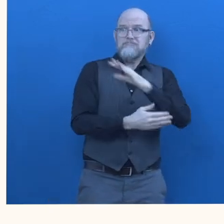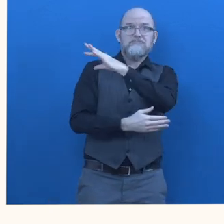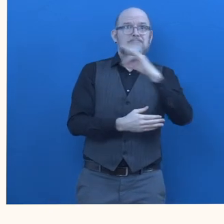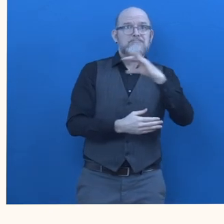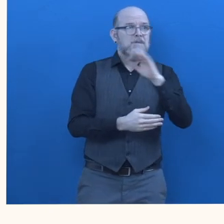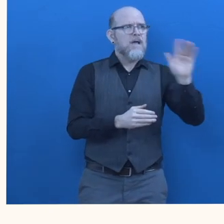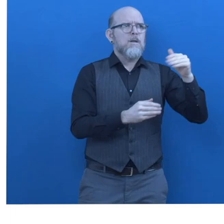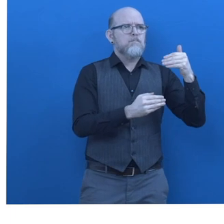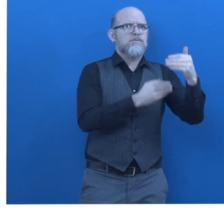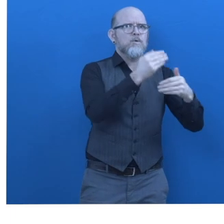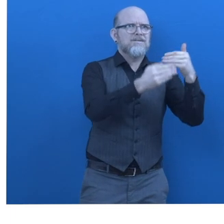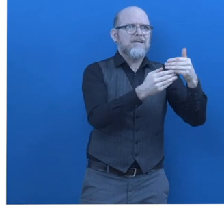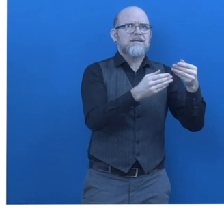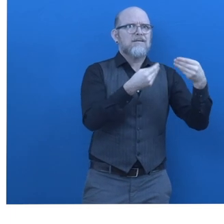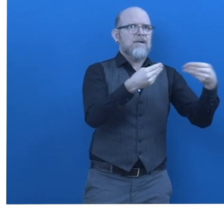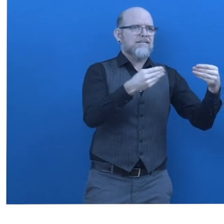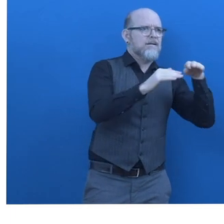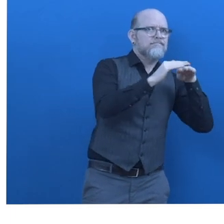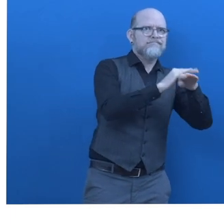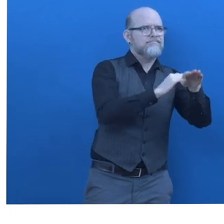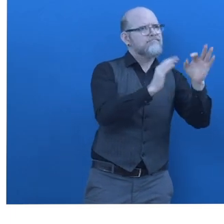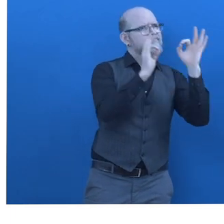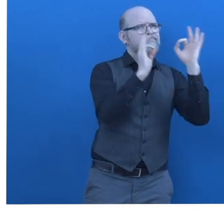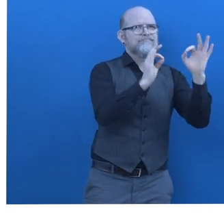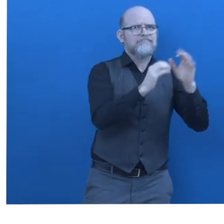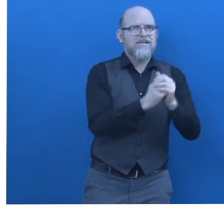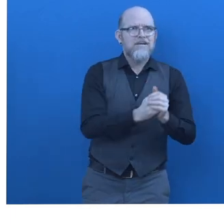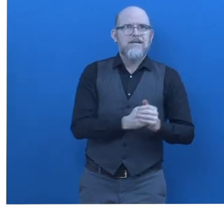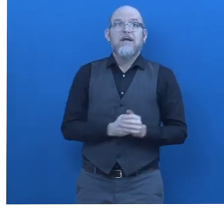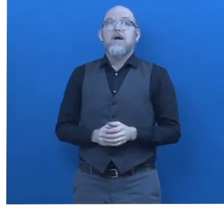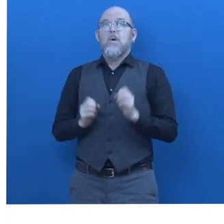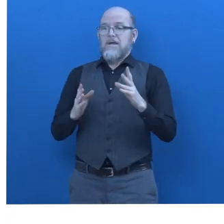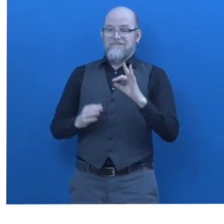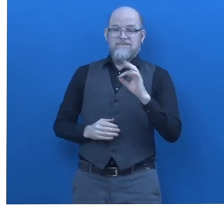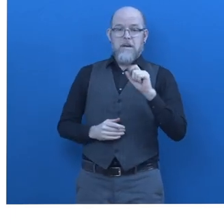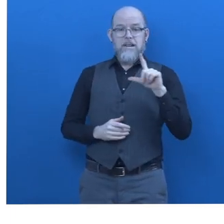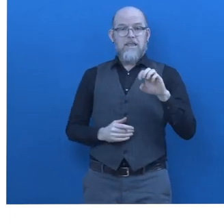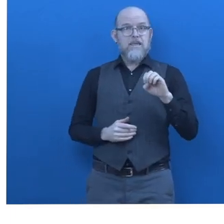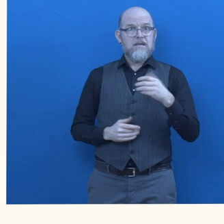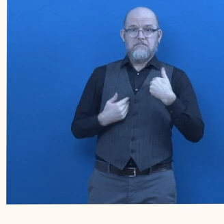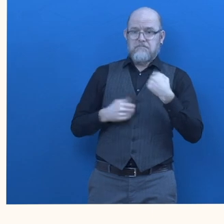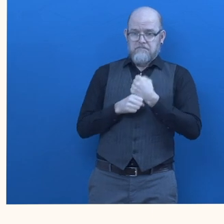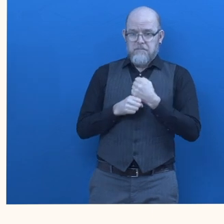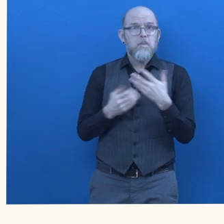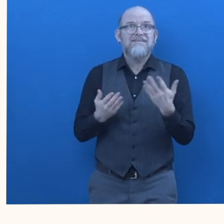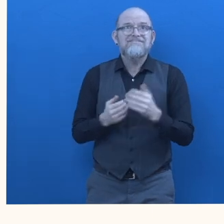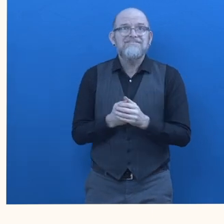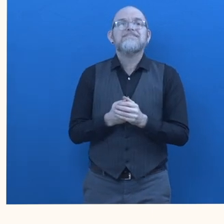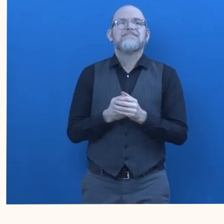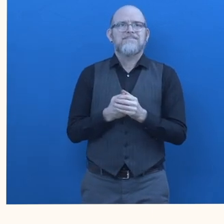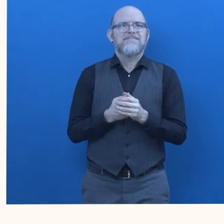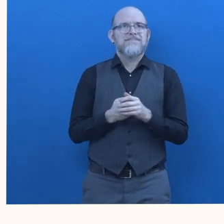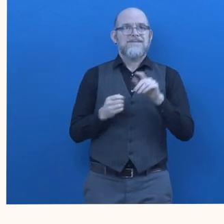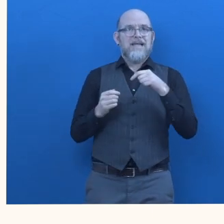build better products how does fable work digital teams use